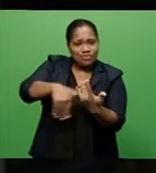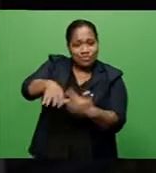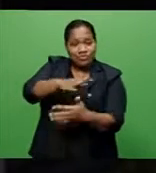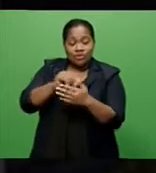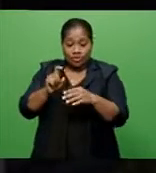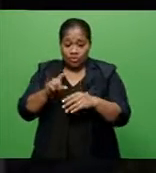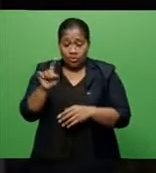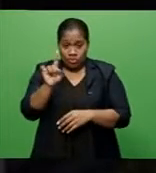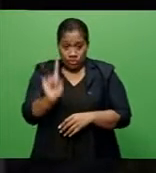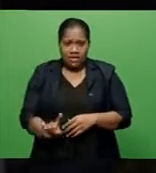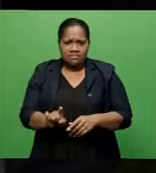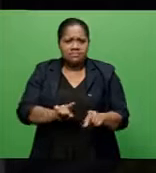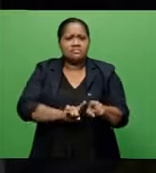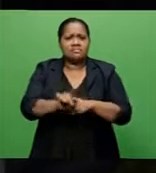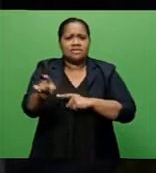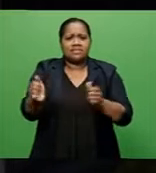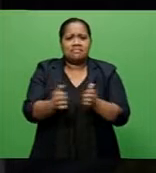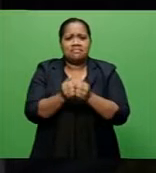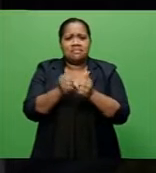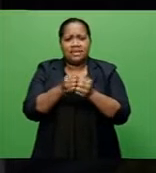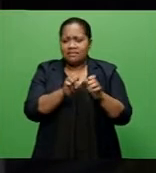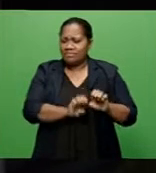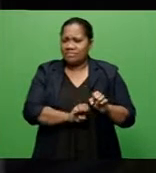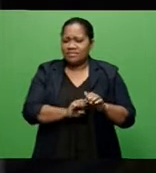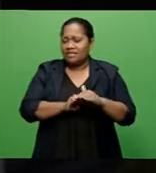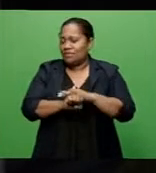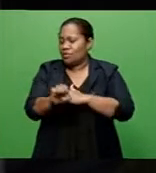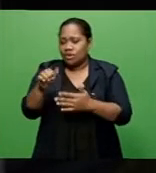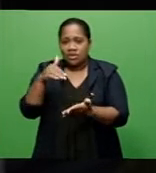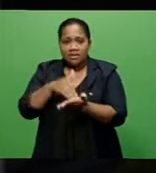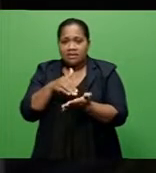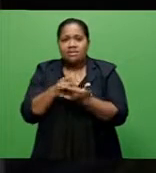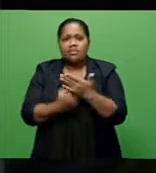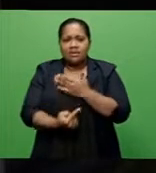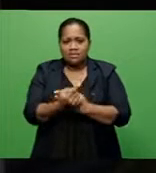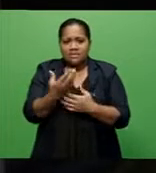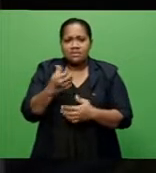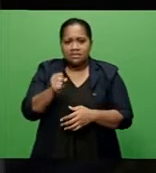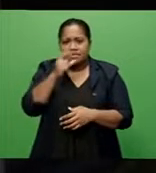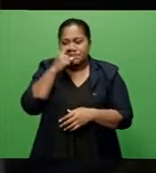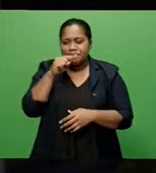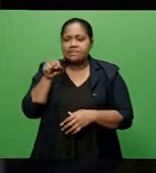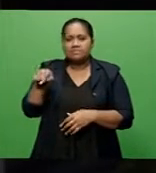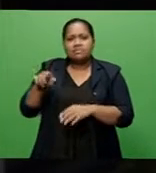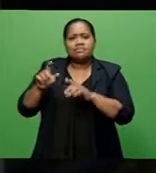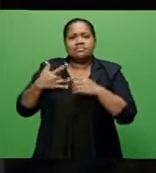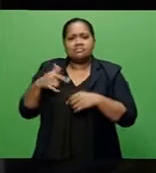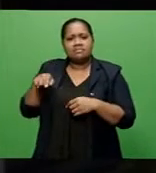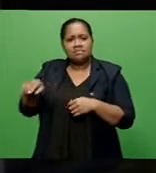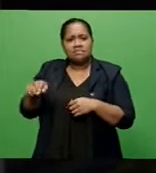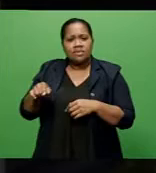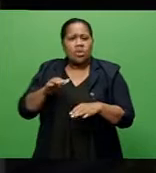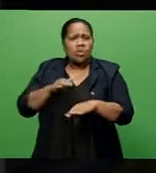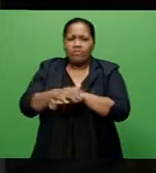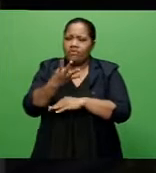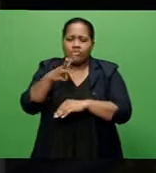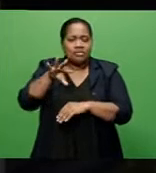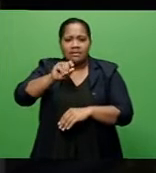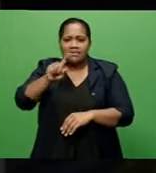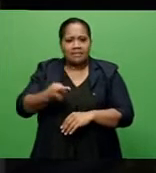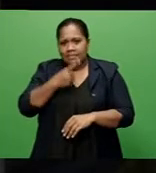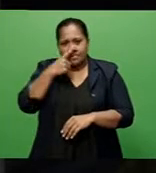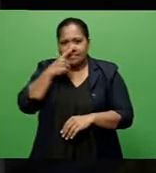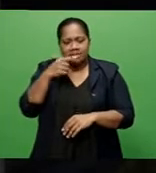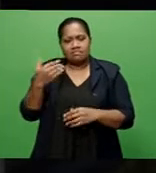most are still manning evacuation centers that are still accommodating over 14,000 affected Fijians. During